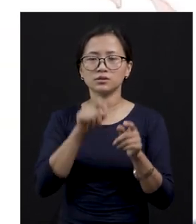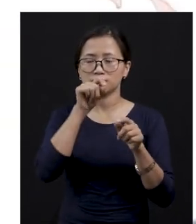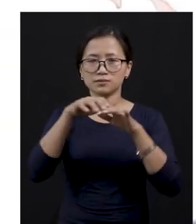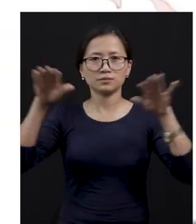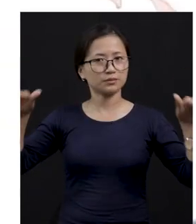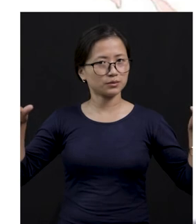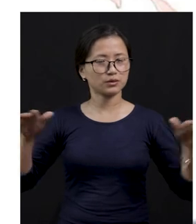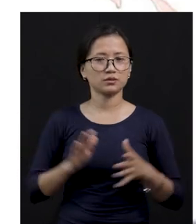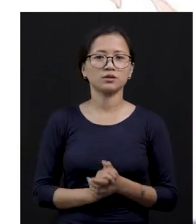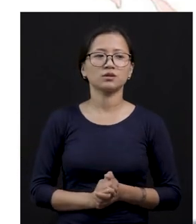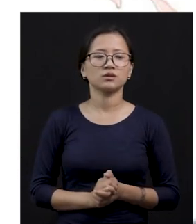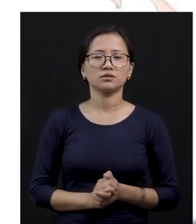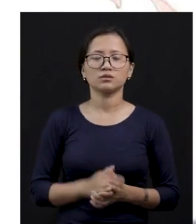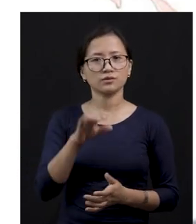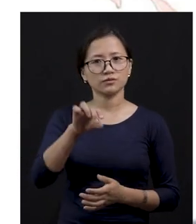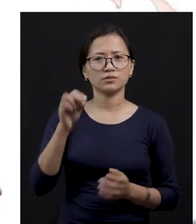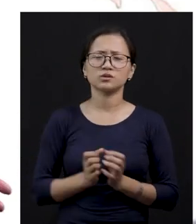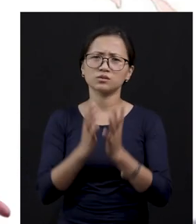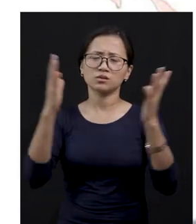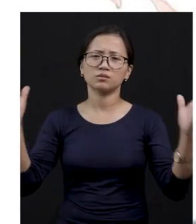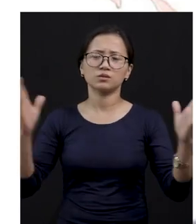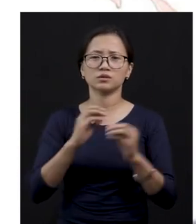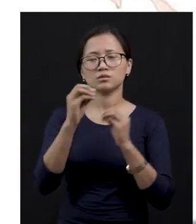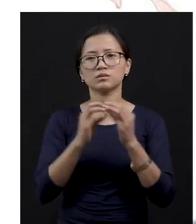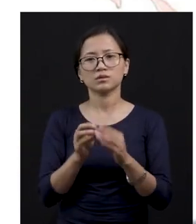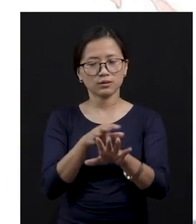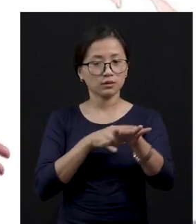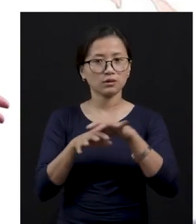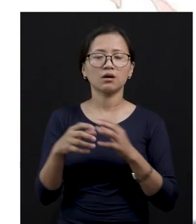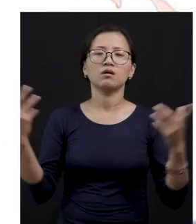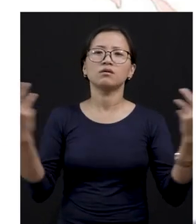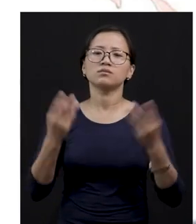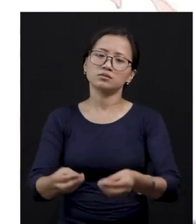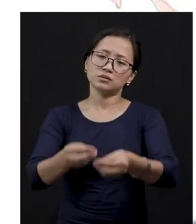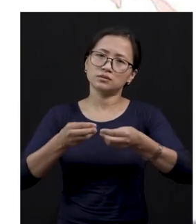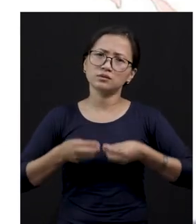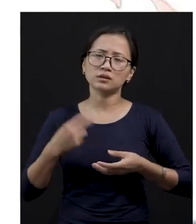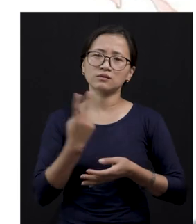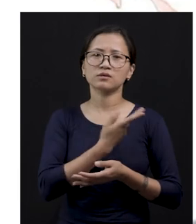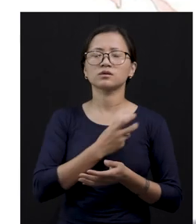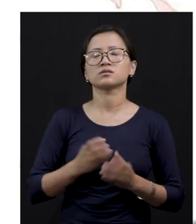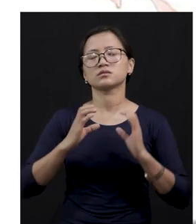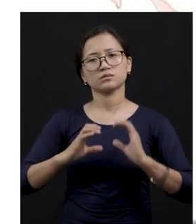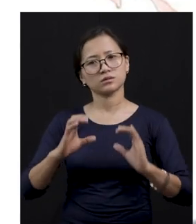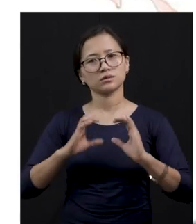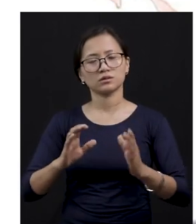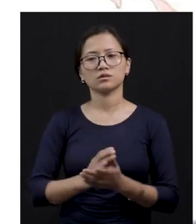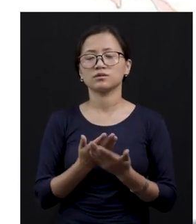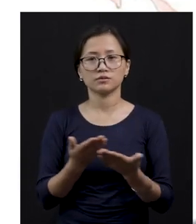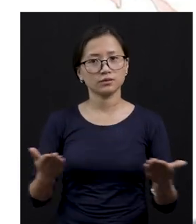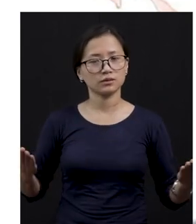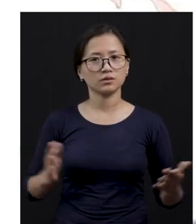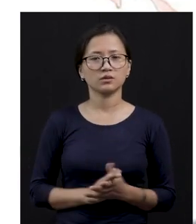So, children, we have found out so much about animals, how much they give us and how we should take care of them,